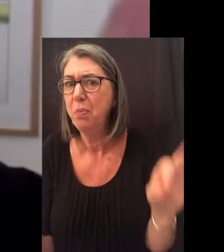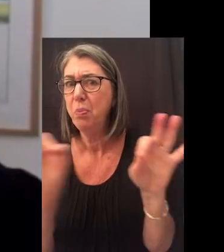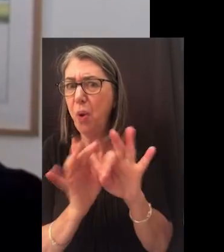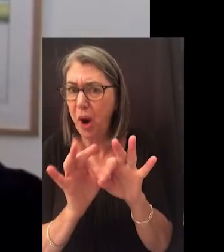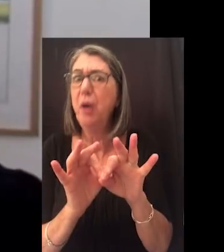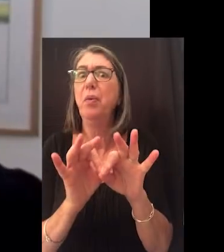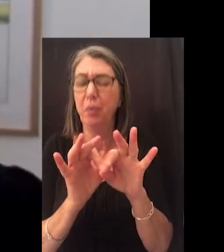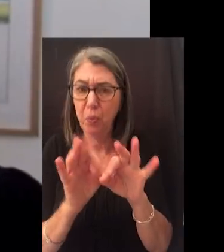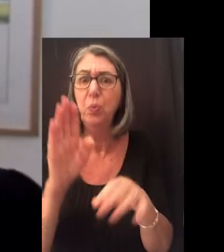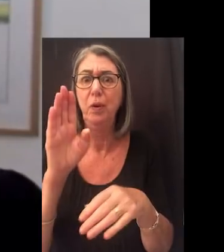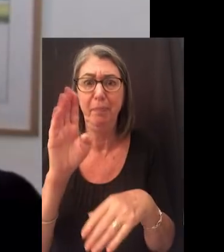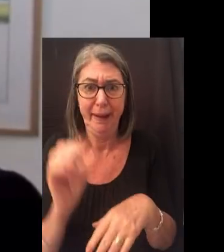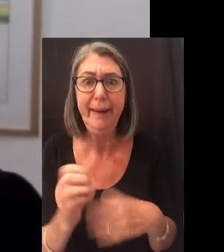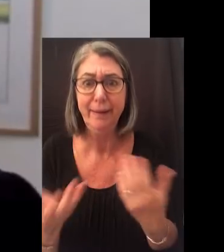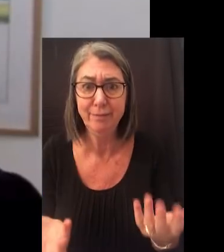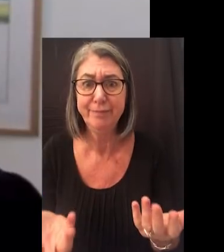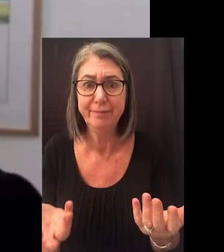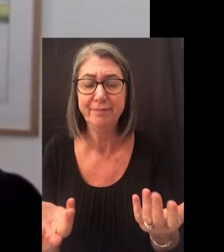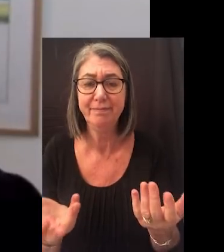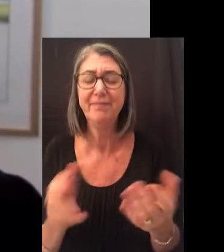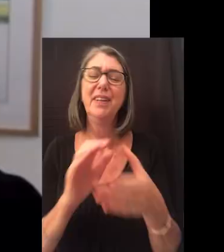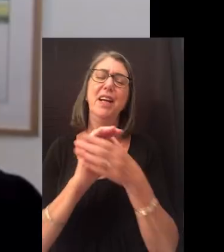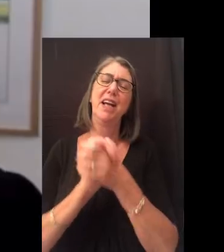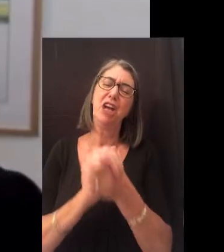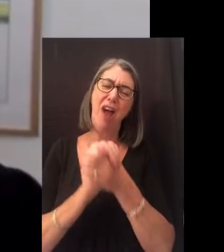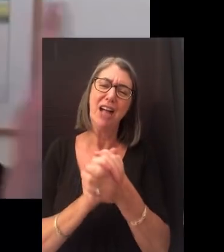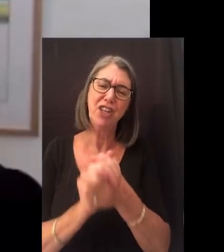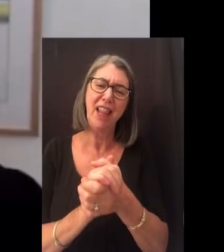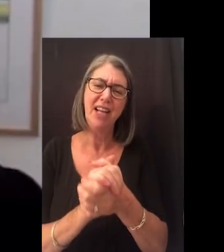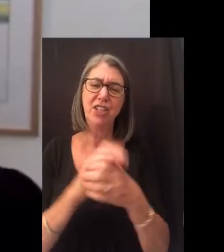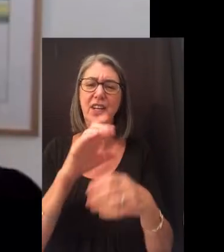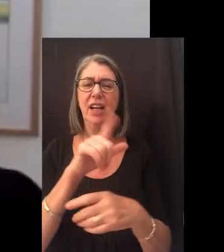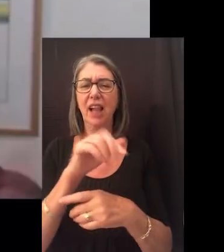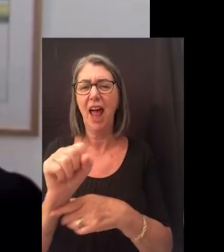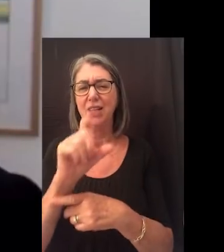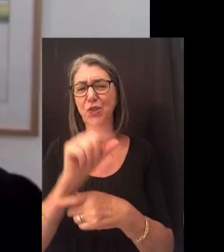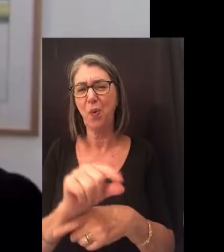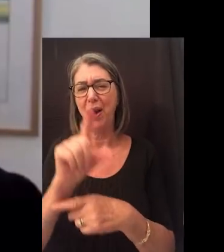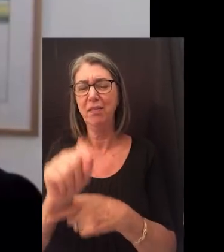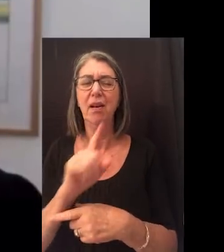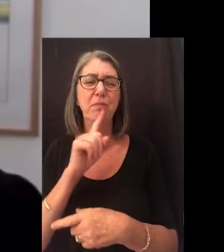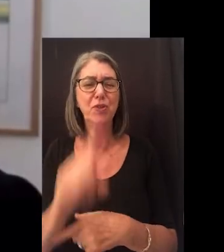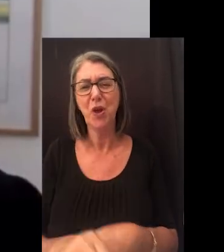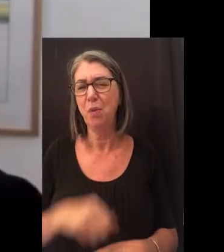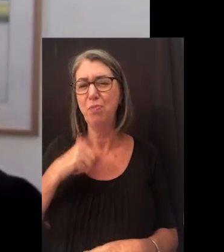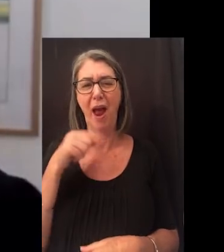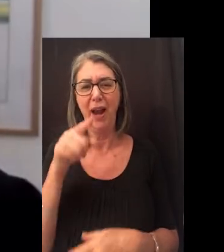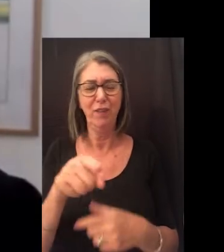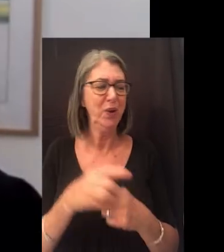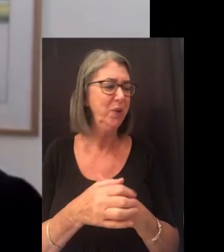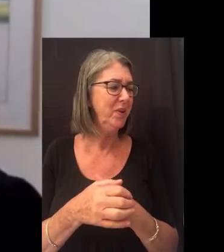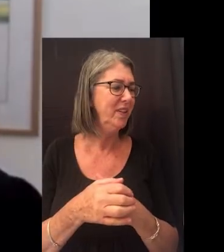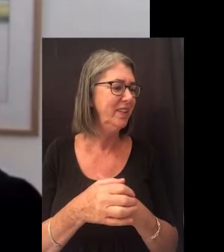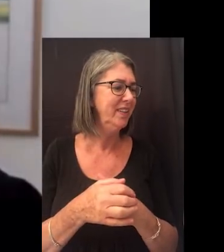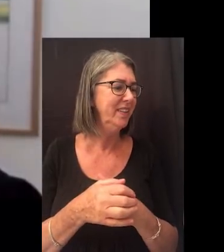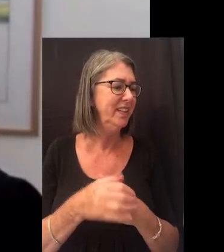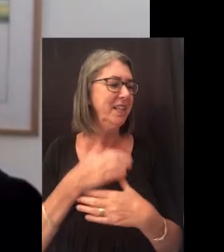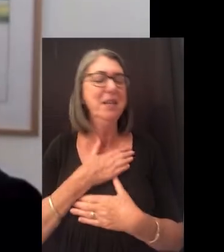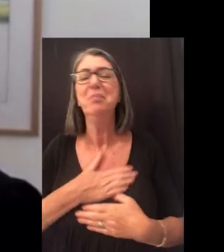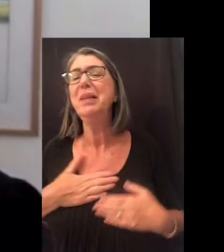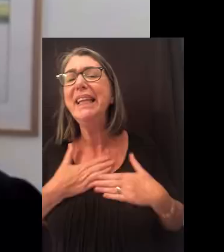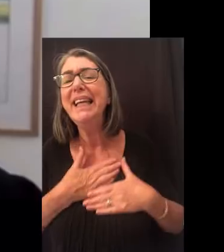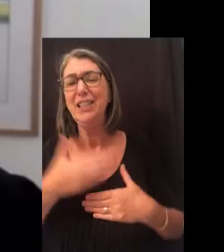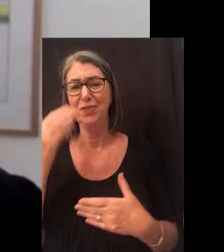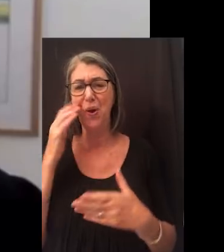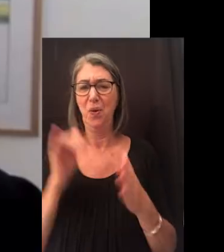hands, how important it would turn out to be. Congratulations, class of 2020. I'm so proud